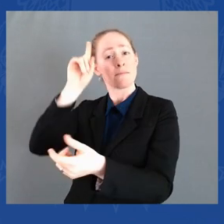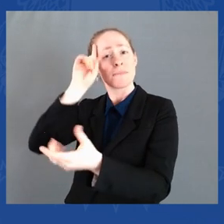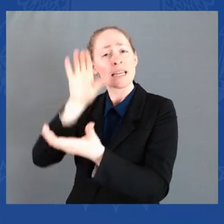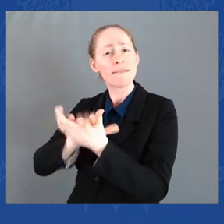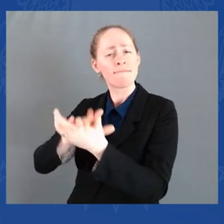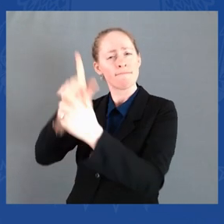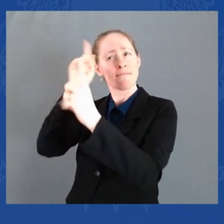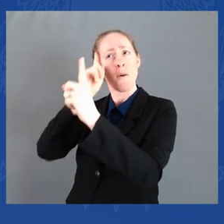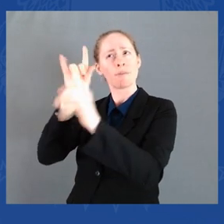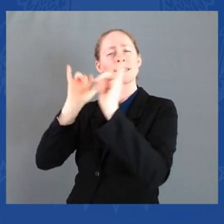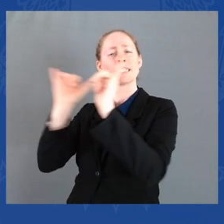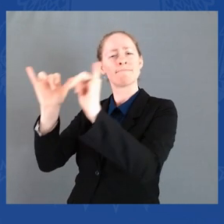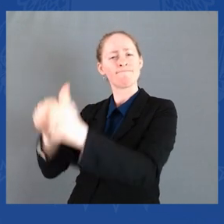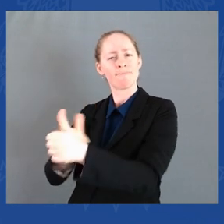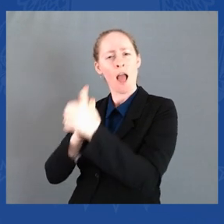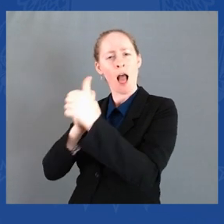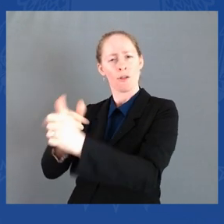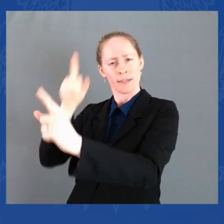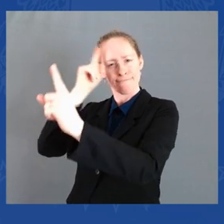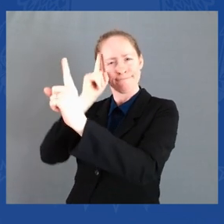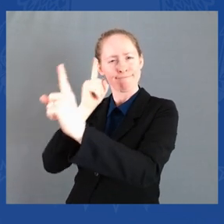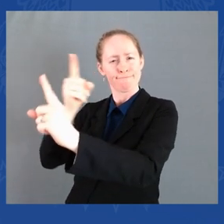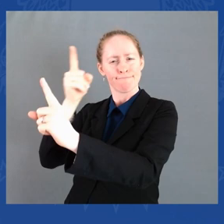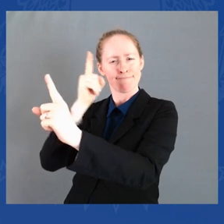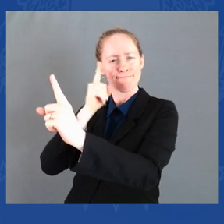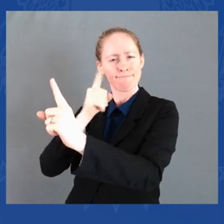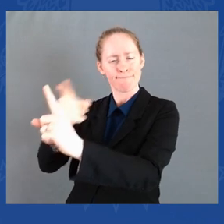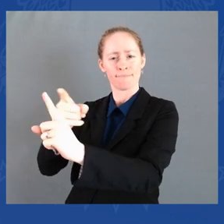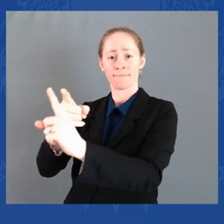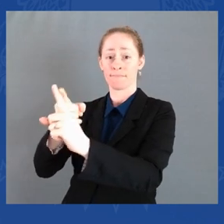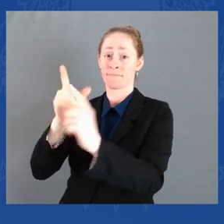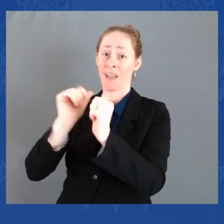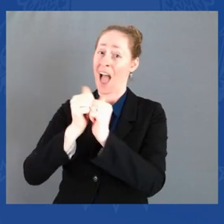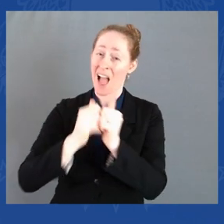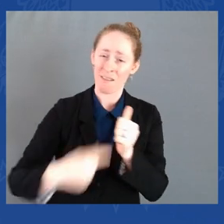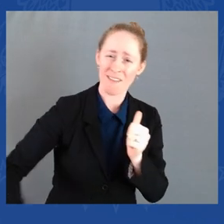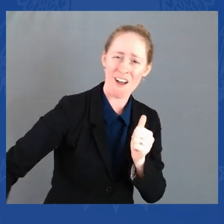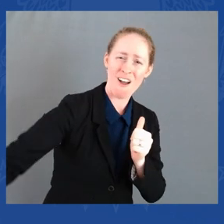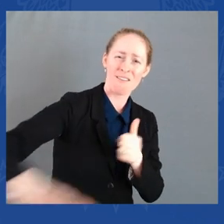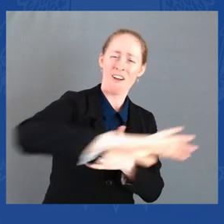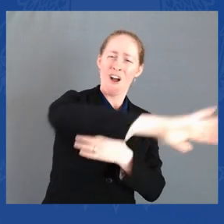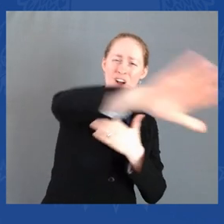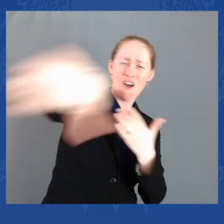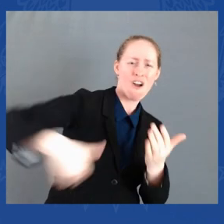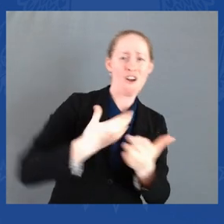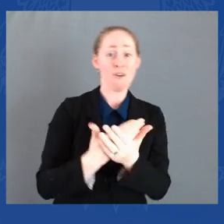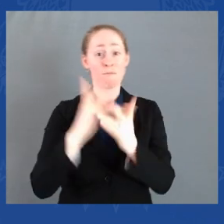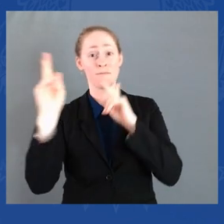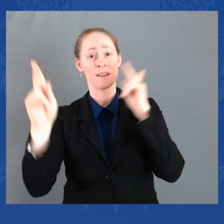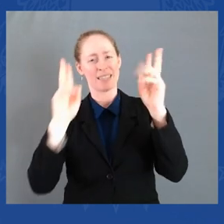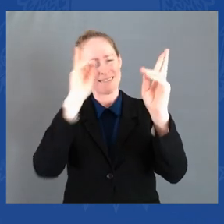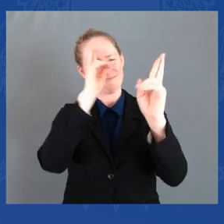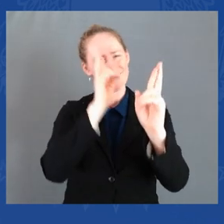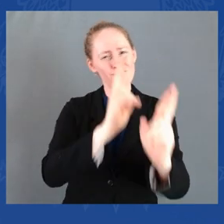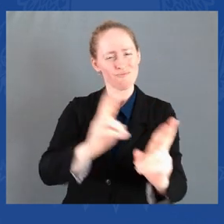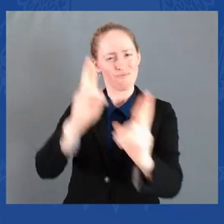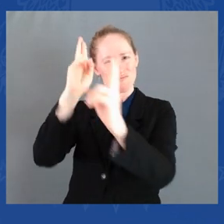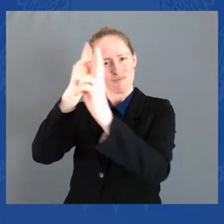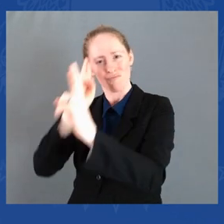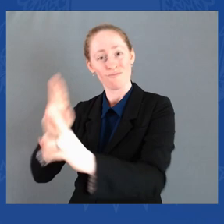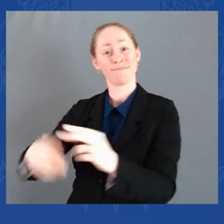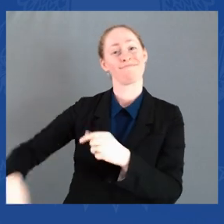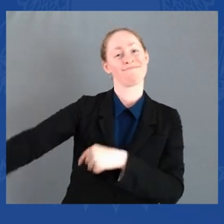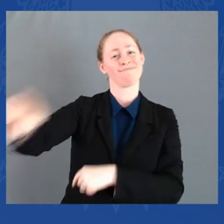dignity and respect, remembering the history of our nation and who built our nation and